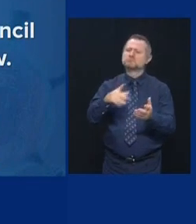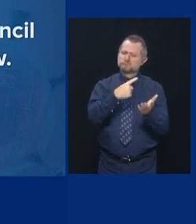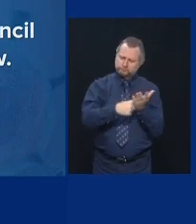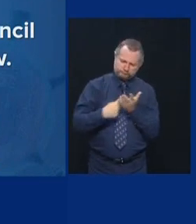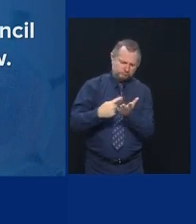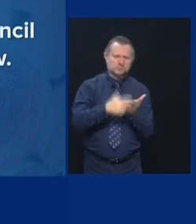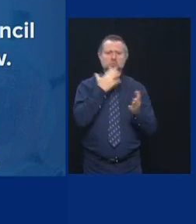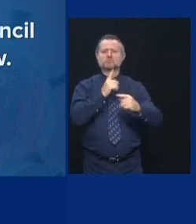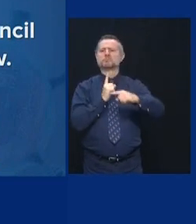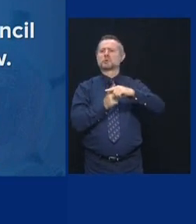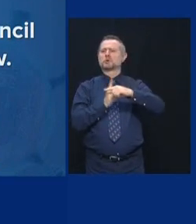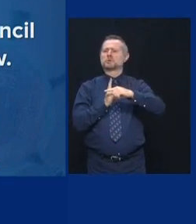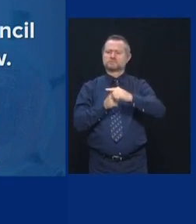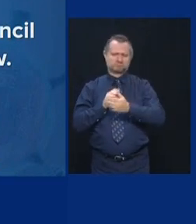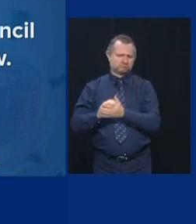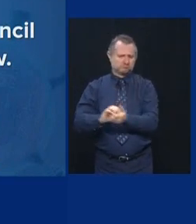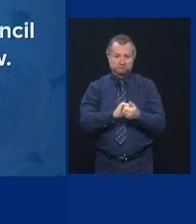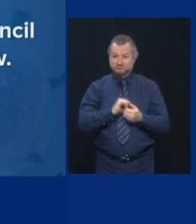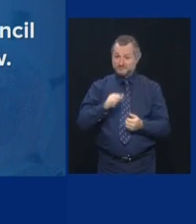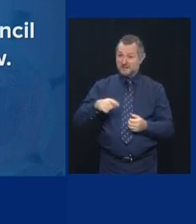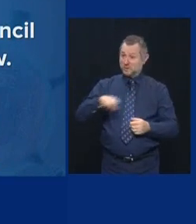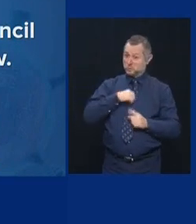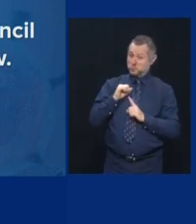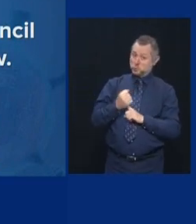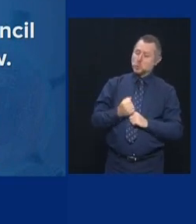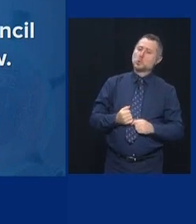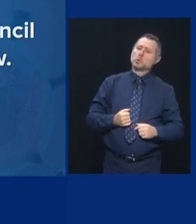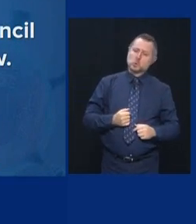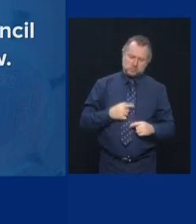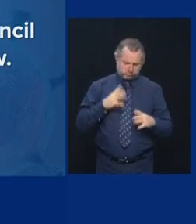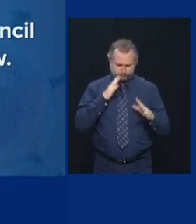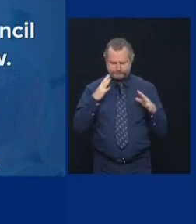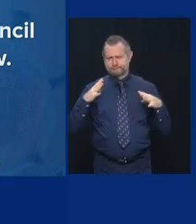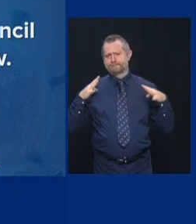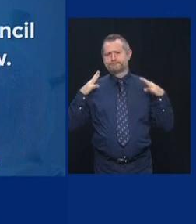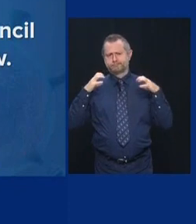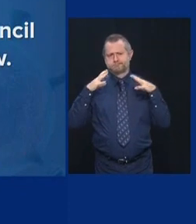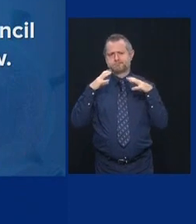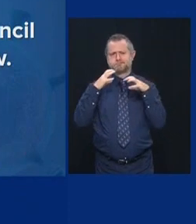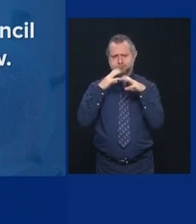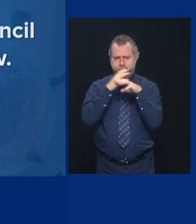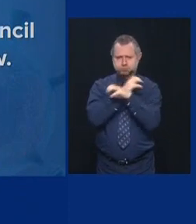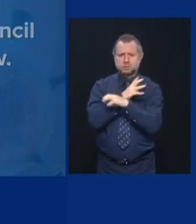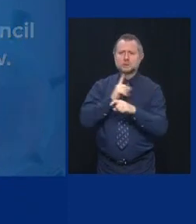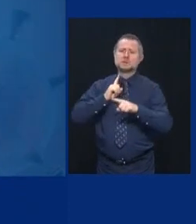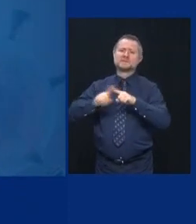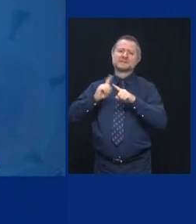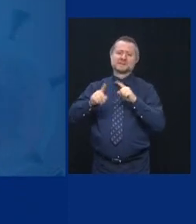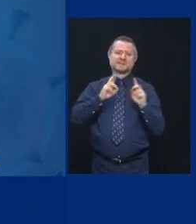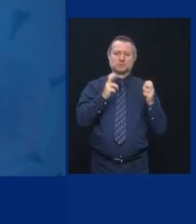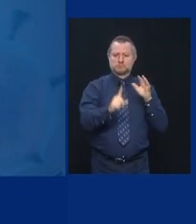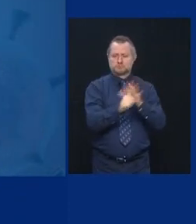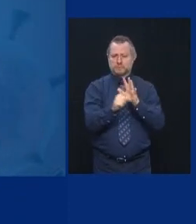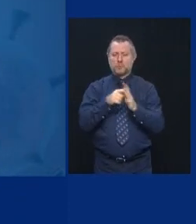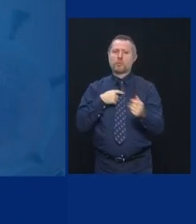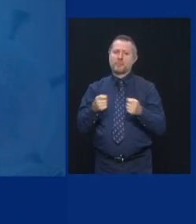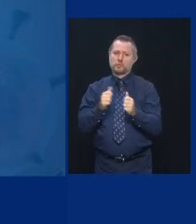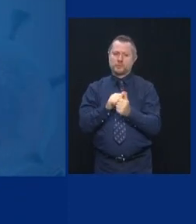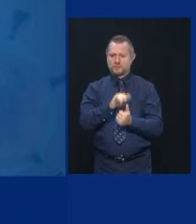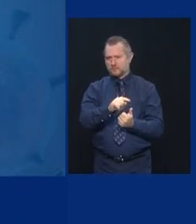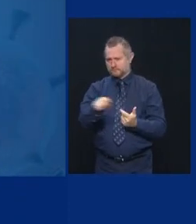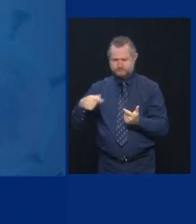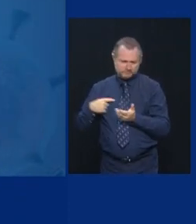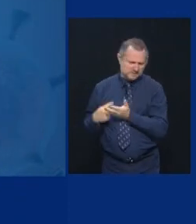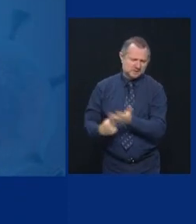complex situation. Works on a number of levels. There are a number of issues. And we talked through them.